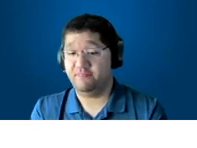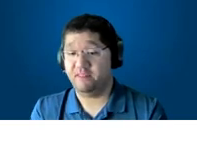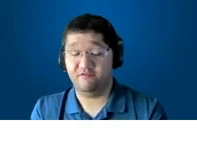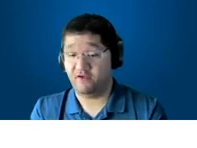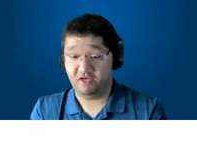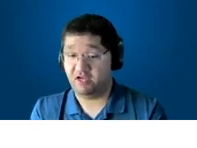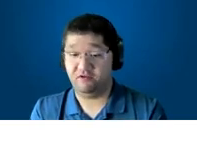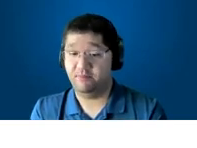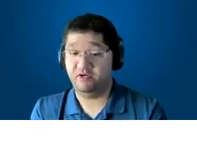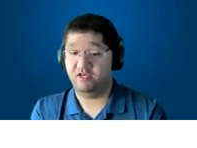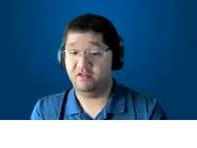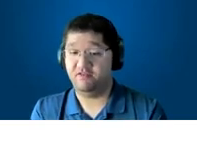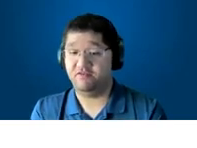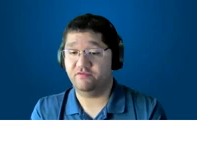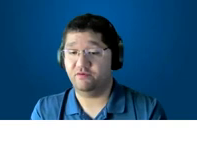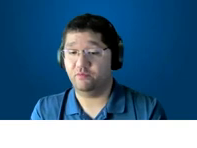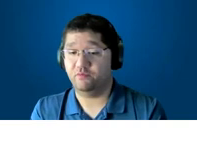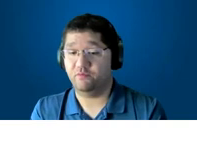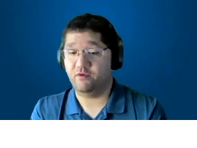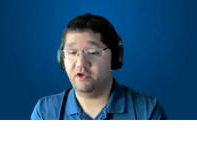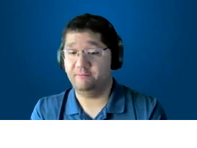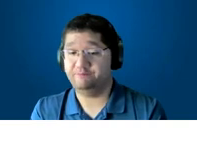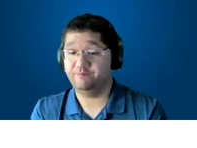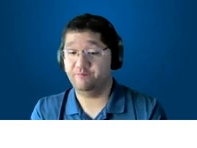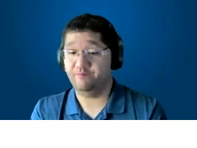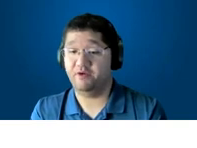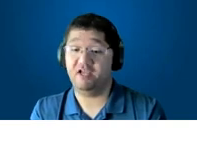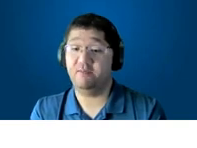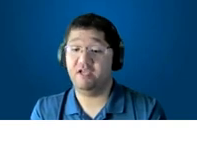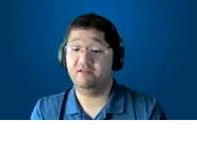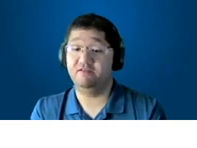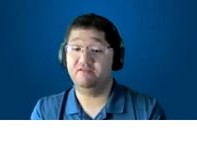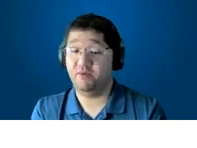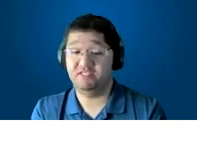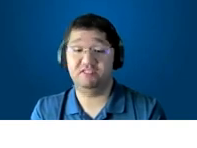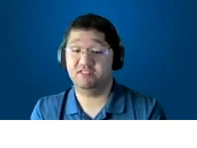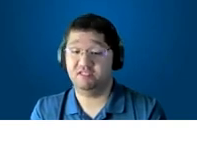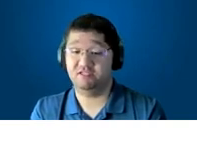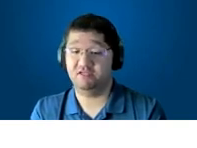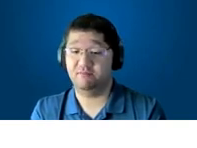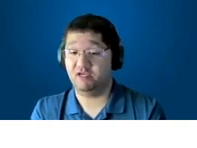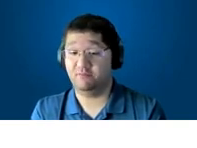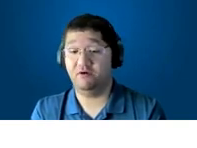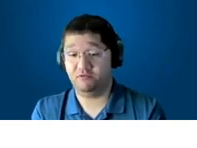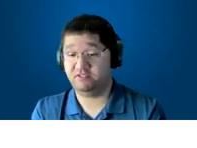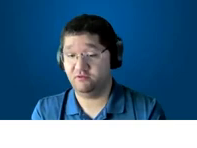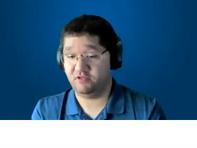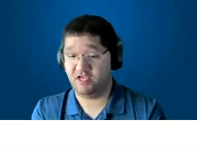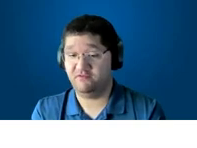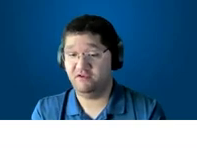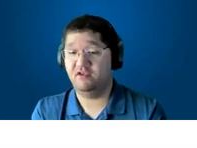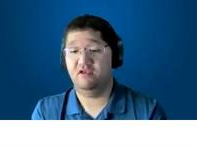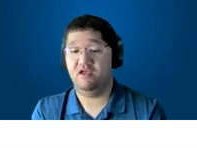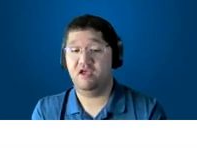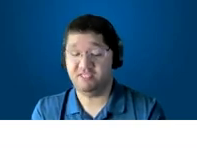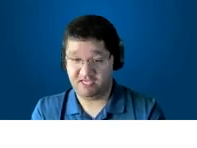if i could handle it but the um but i made the best decision in my post-stroke